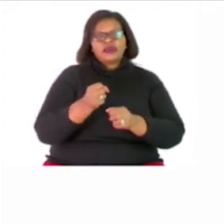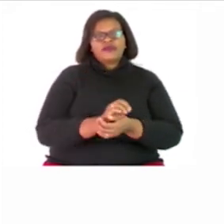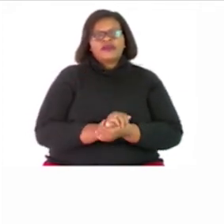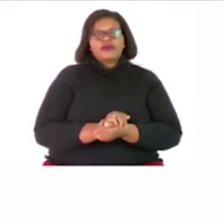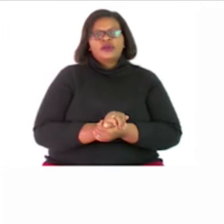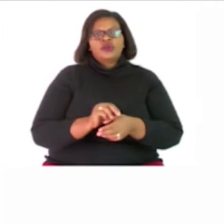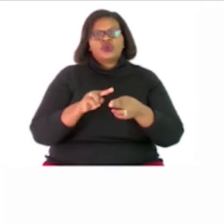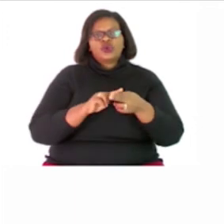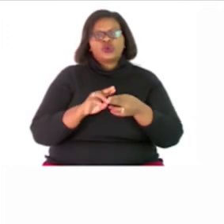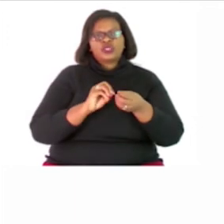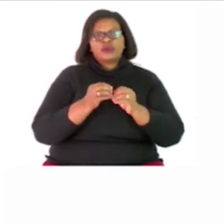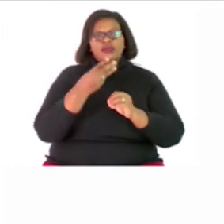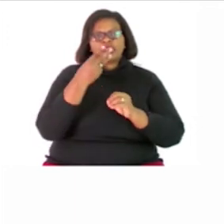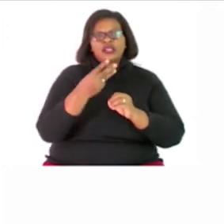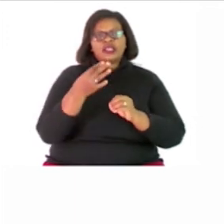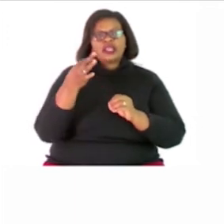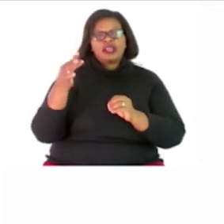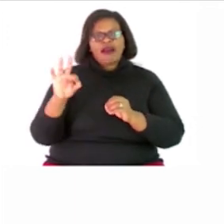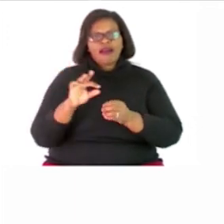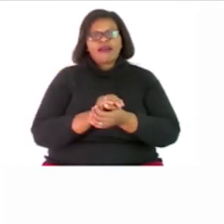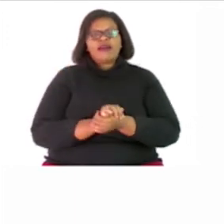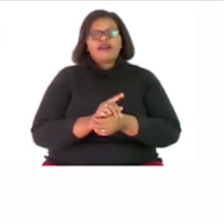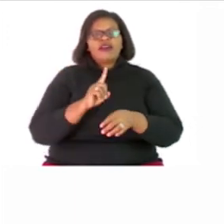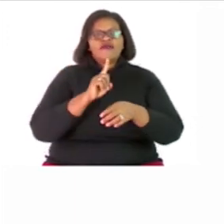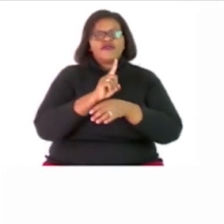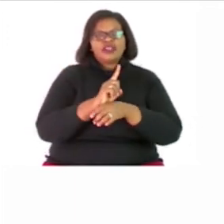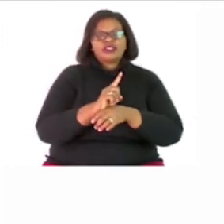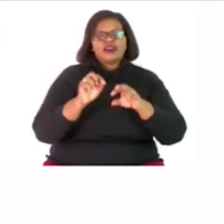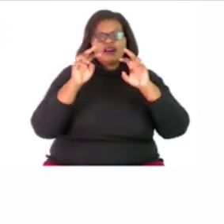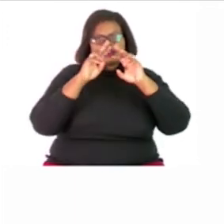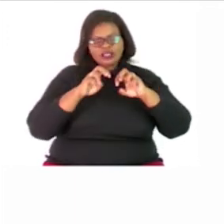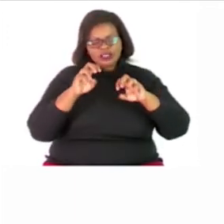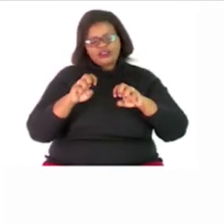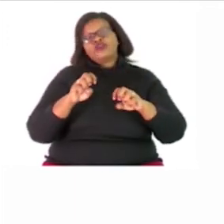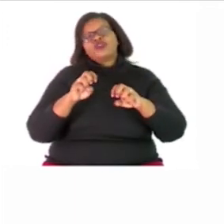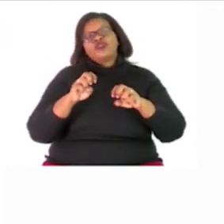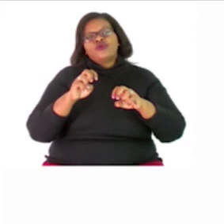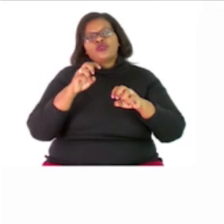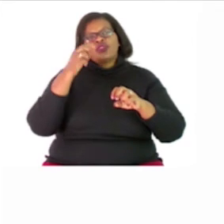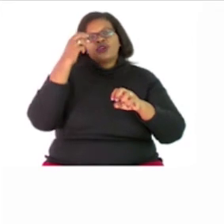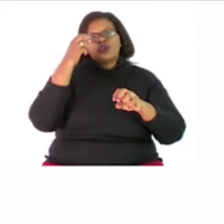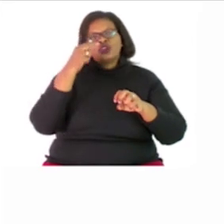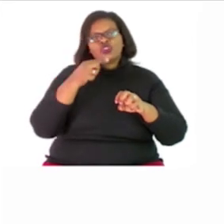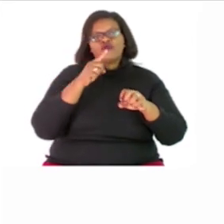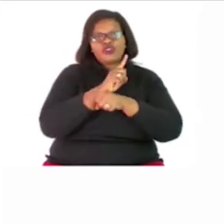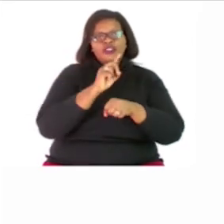three and nine first of all you have to find the first twelve multiples of these numbers